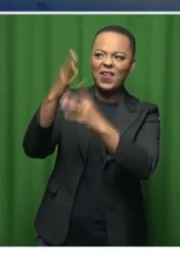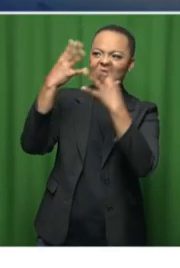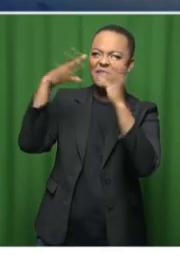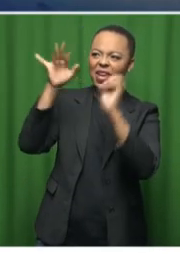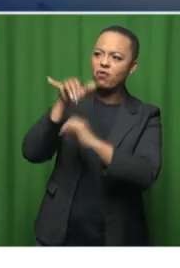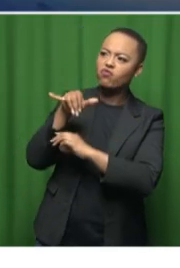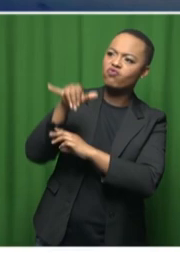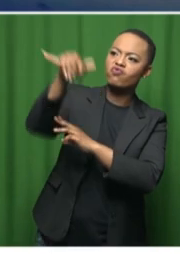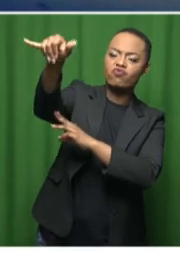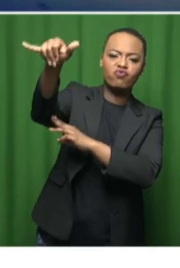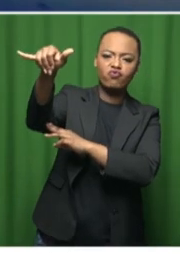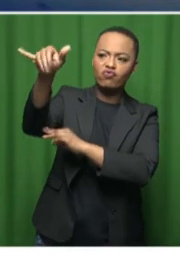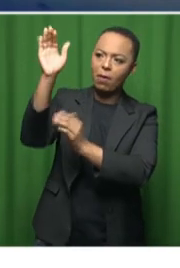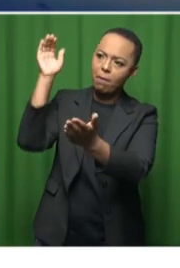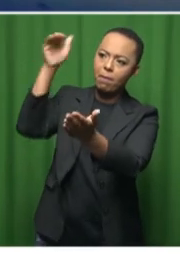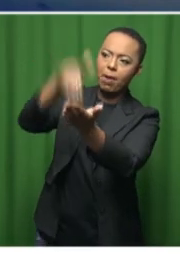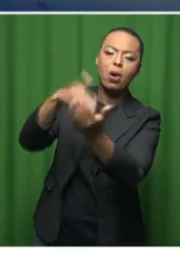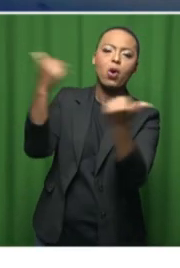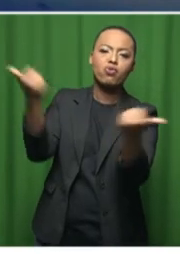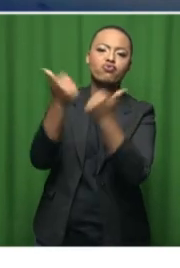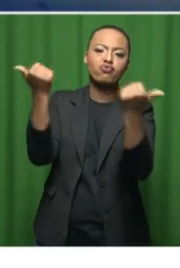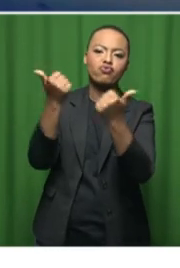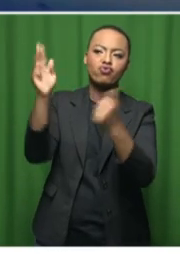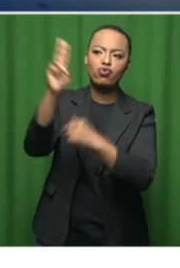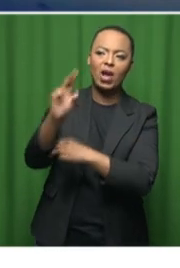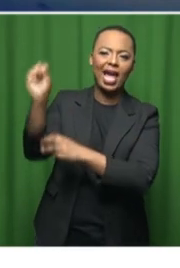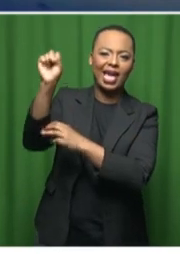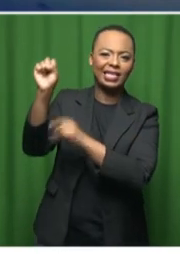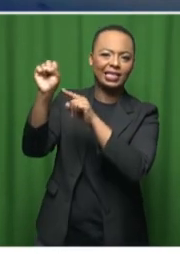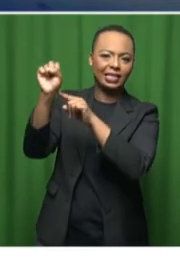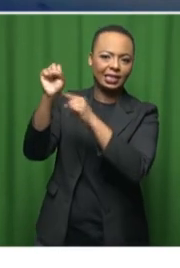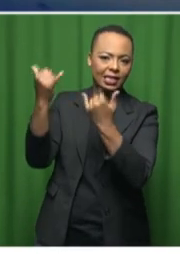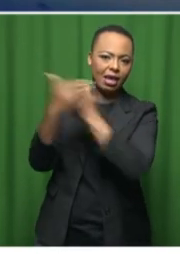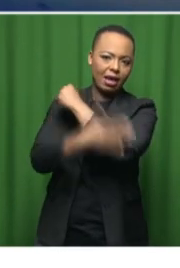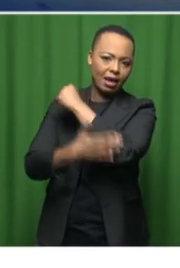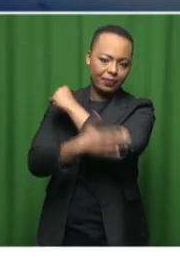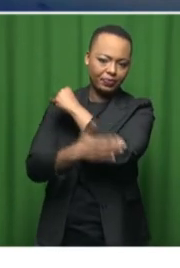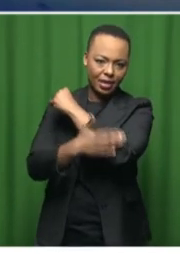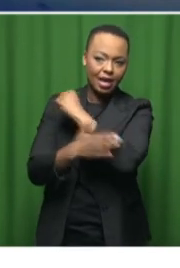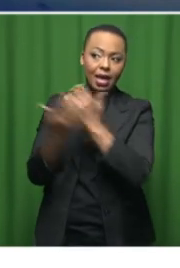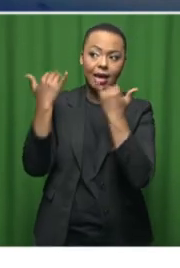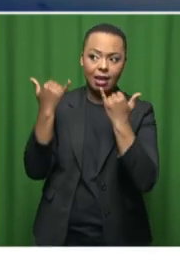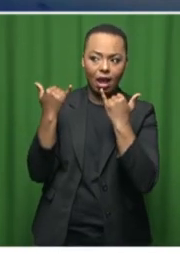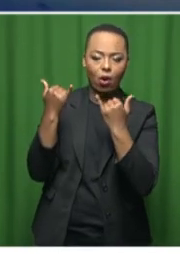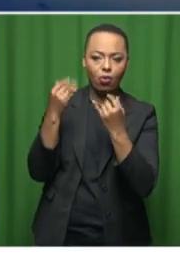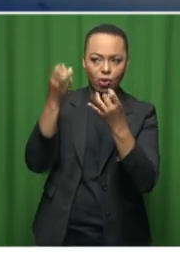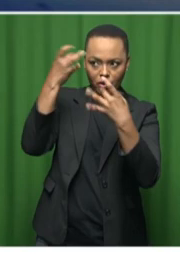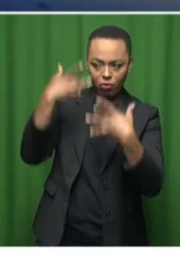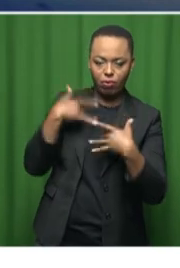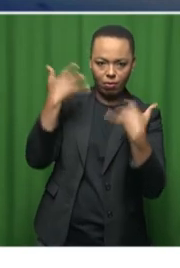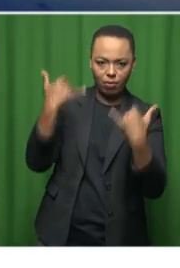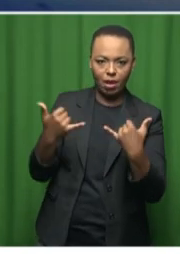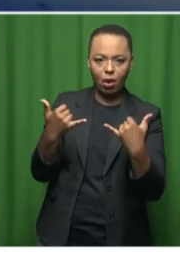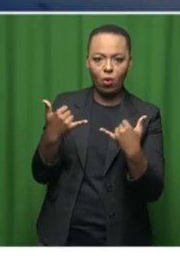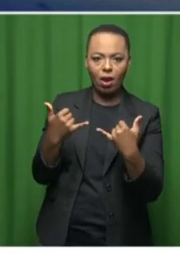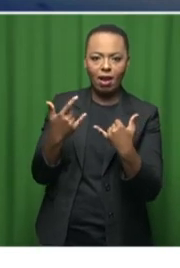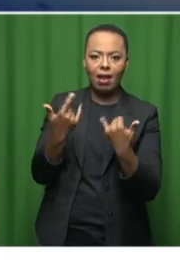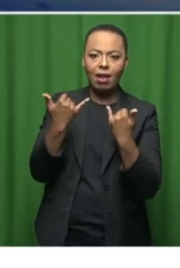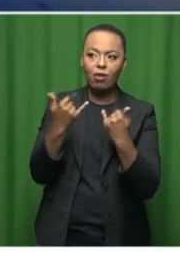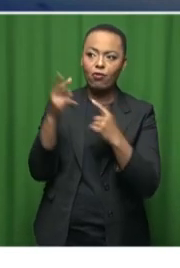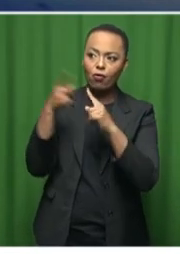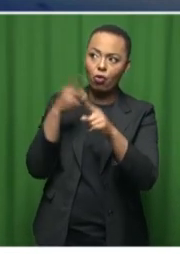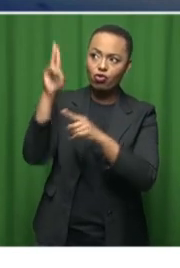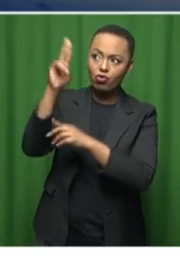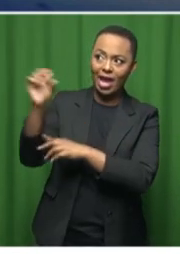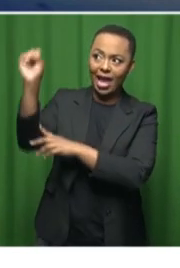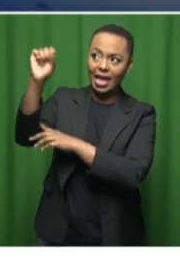to U.S. And what we have seen immediately after receiving the news lately is the number of traffic from U